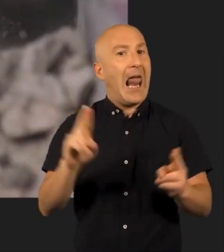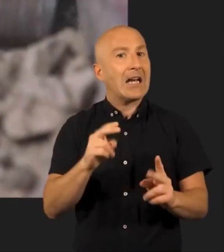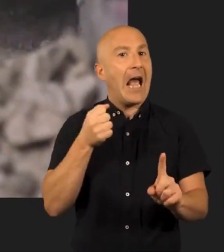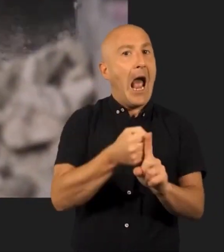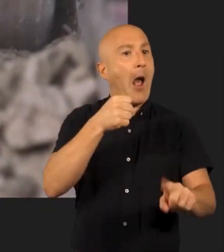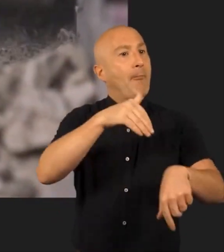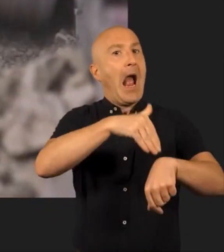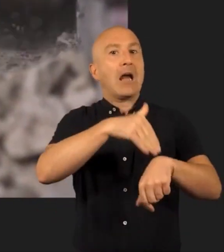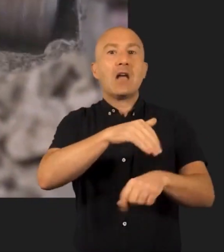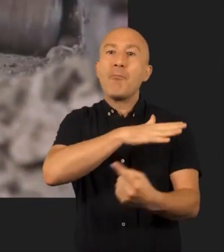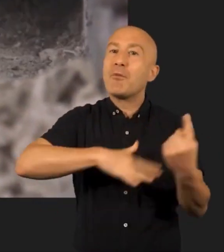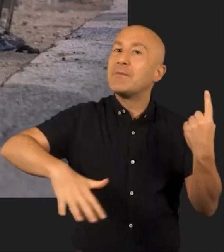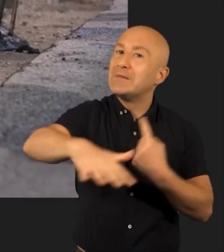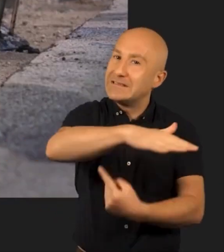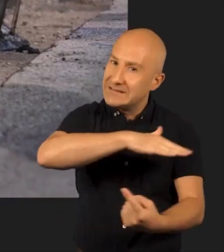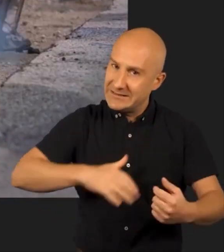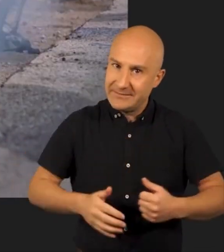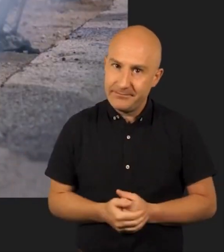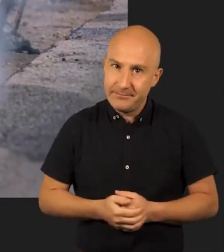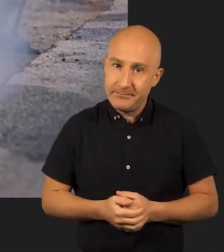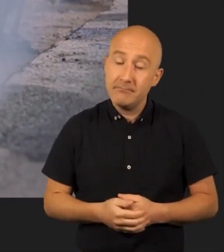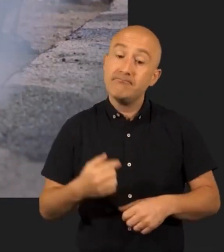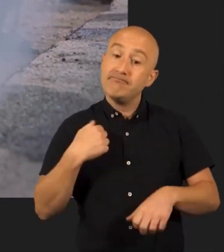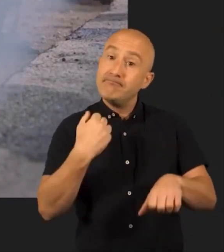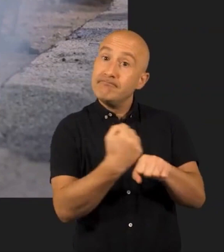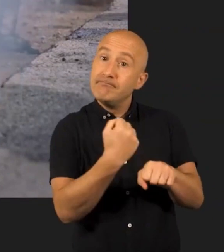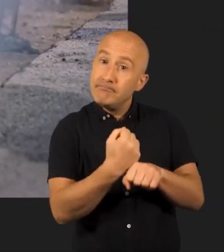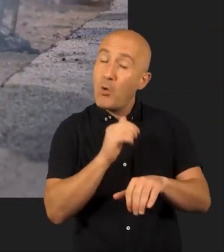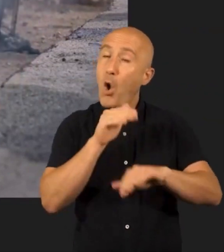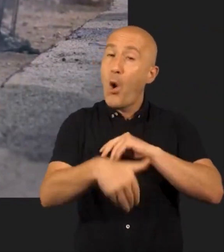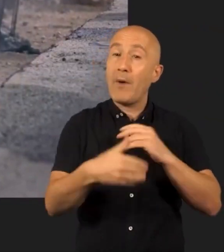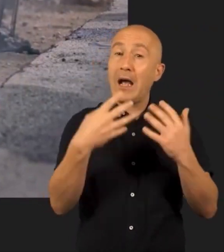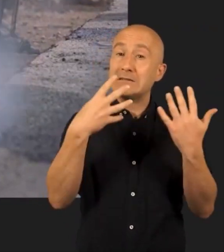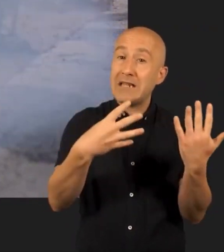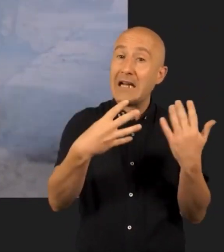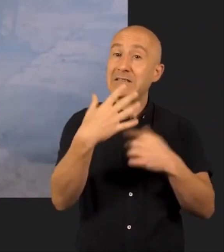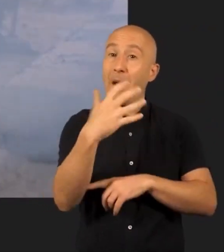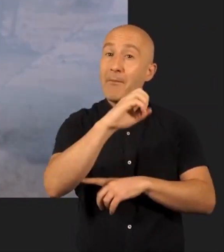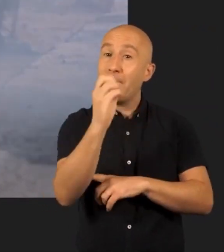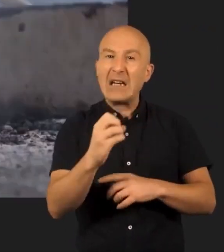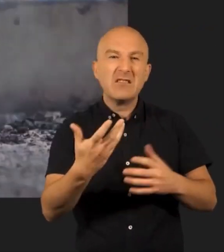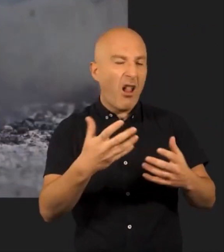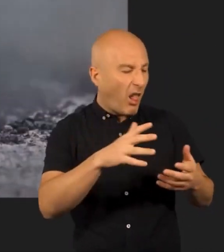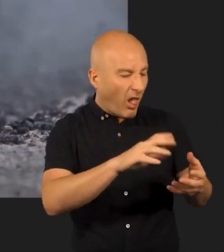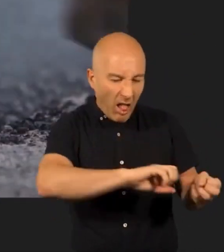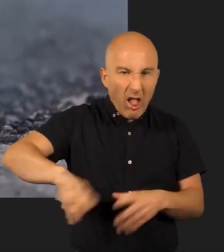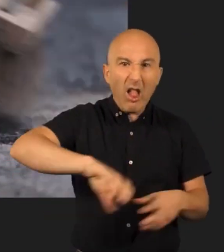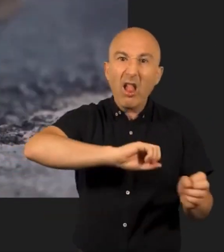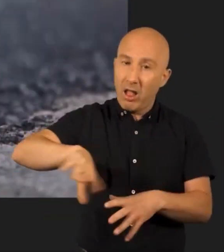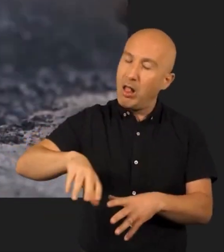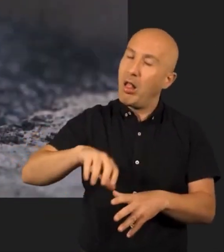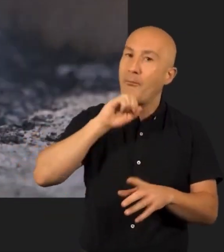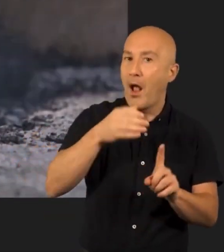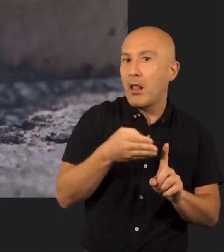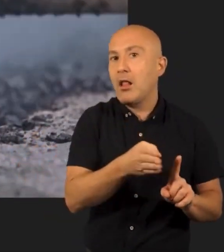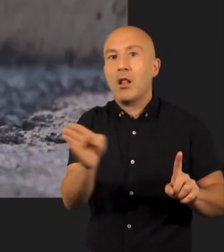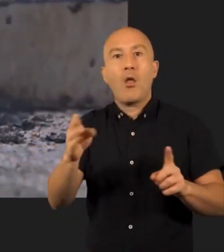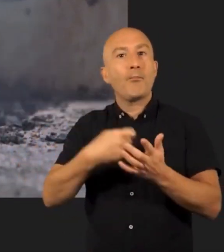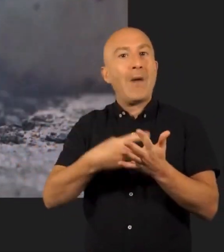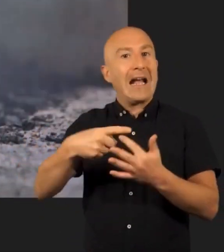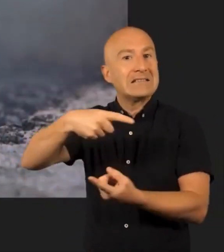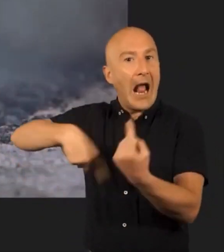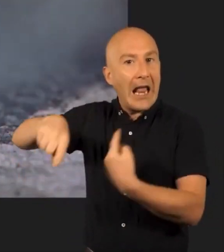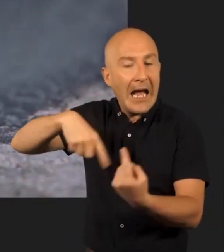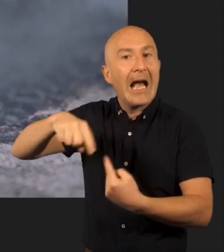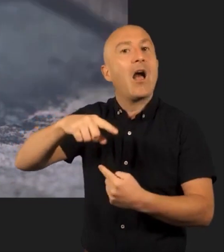minimise the impact we have on the environment. During our on-site work, over 95% of site waste is diverted